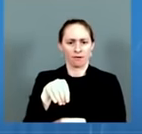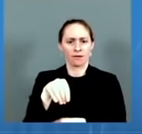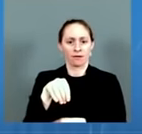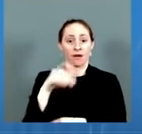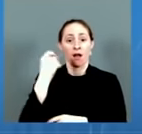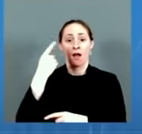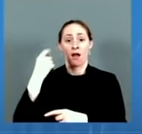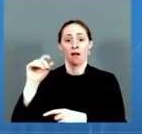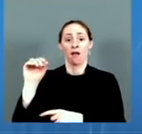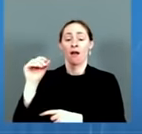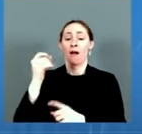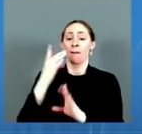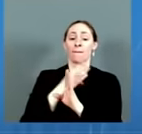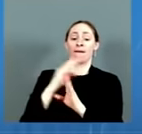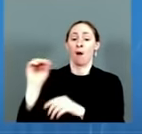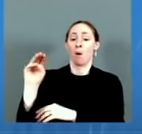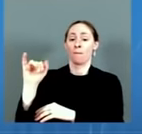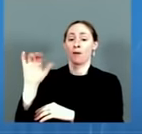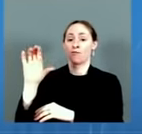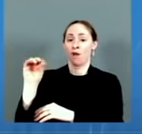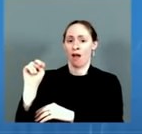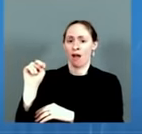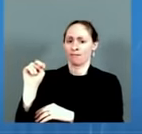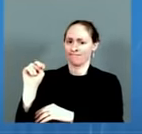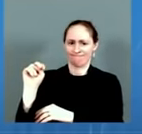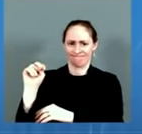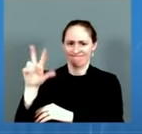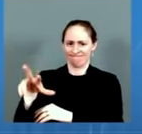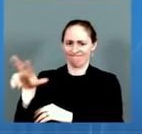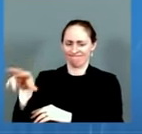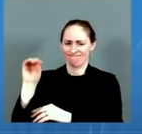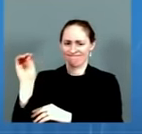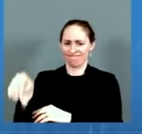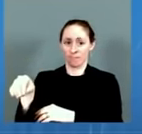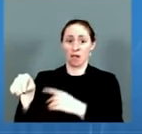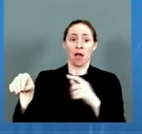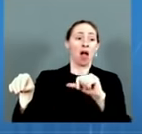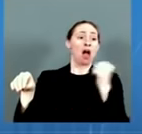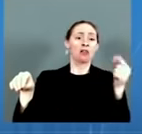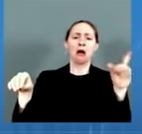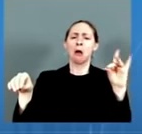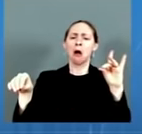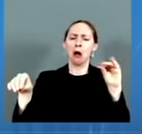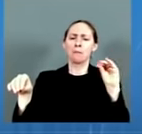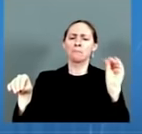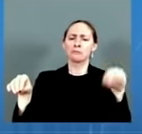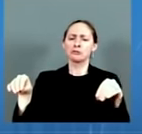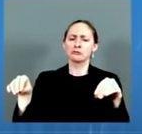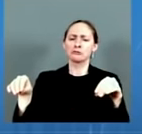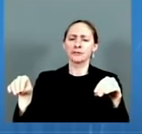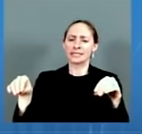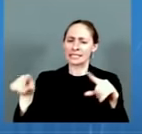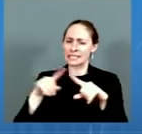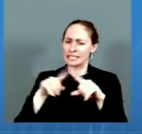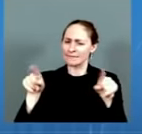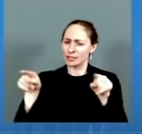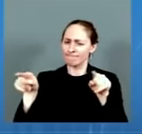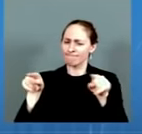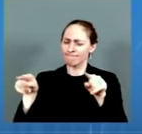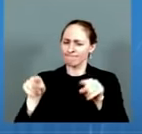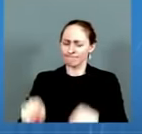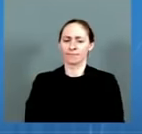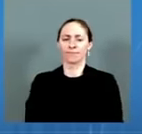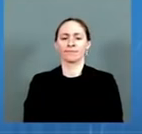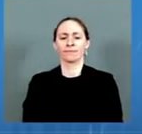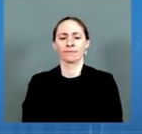slide that the effectiveness against hospitalization, which is critical, still maintains a